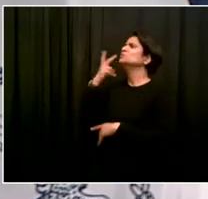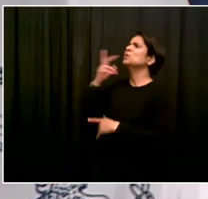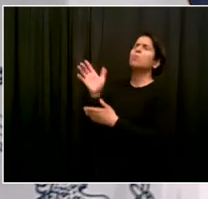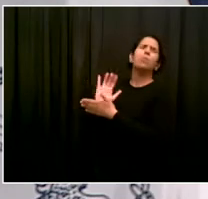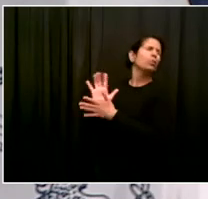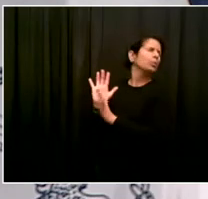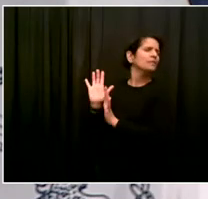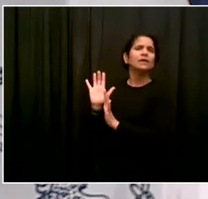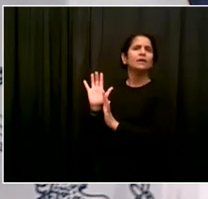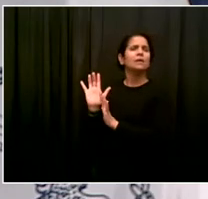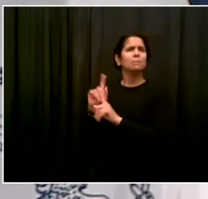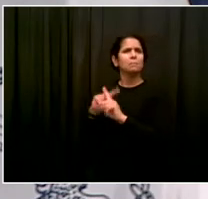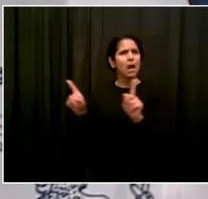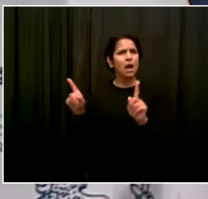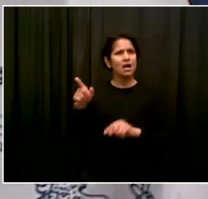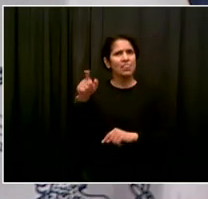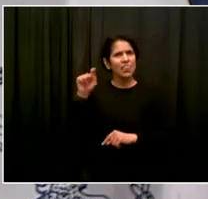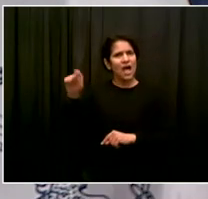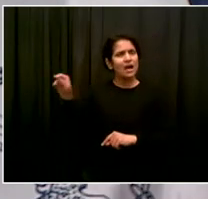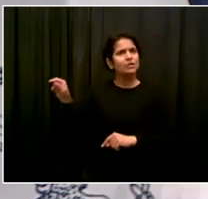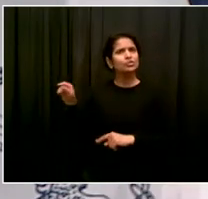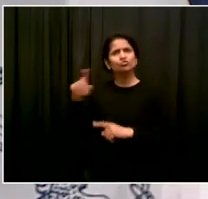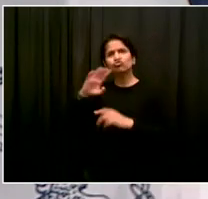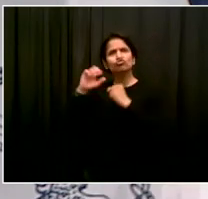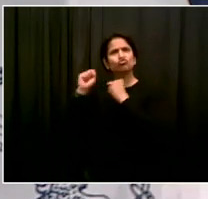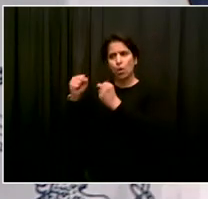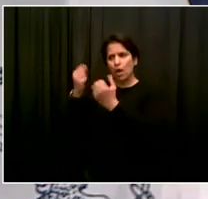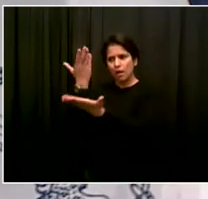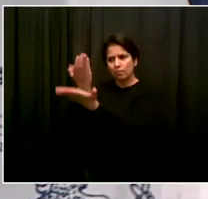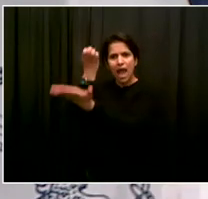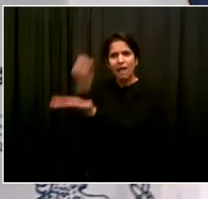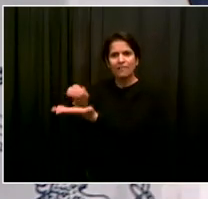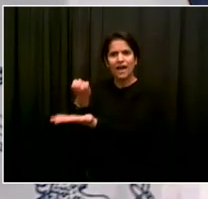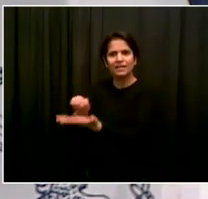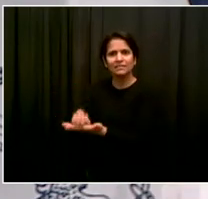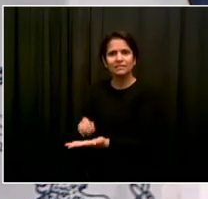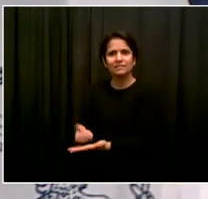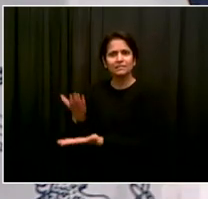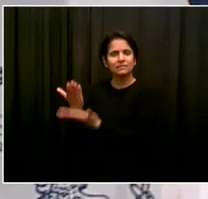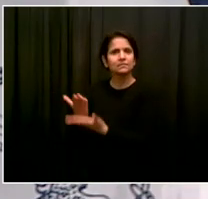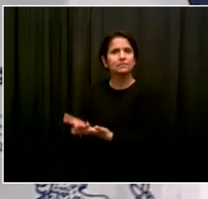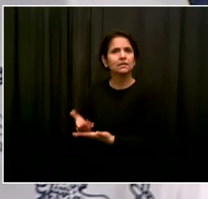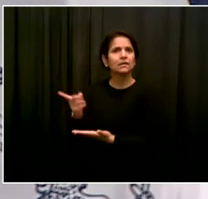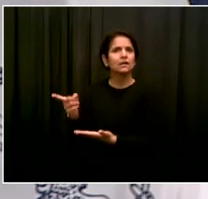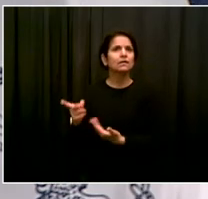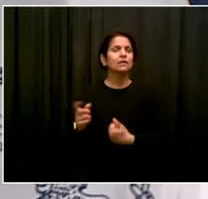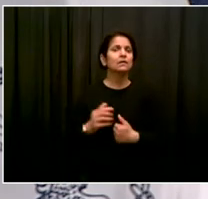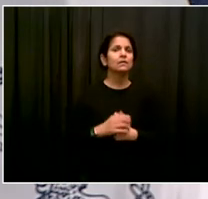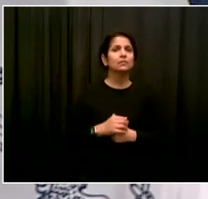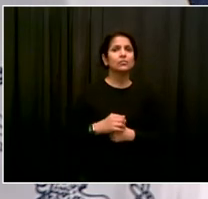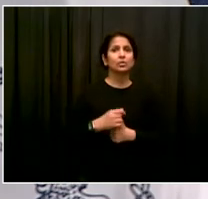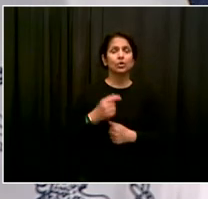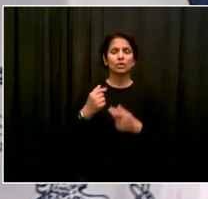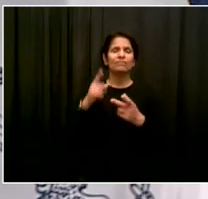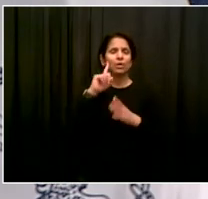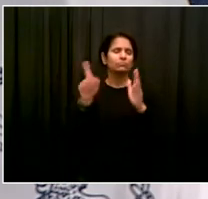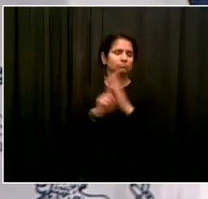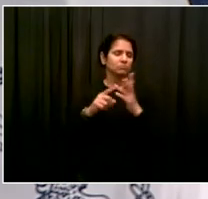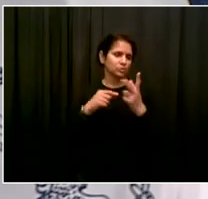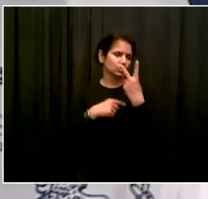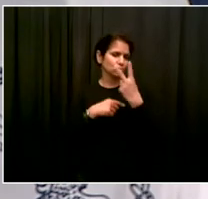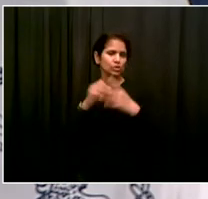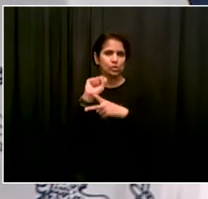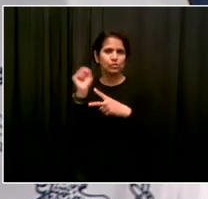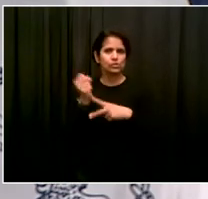Additionally, I'm thinking of two cases, the killing of George Zepantis and Kowalski Trarik.